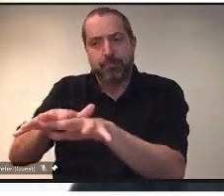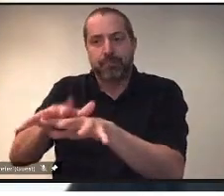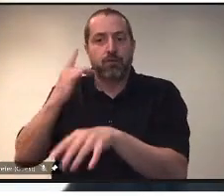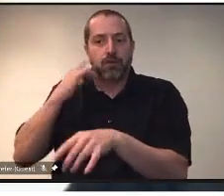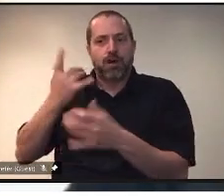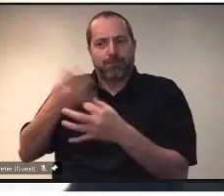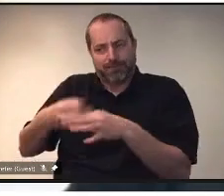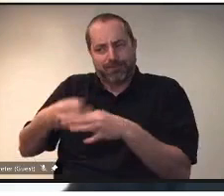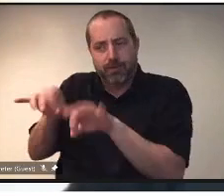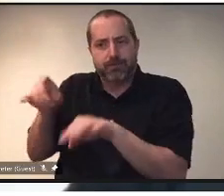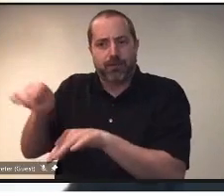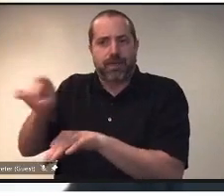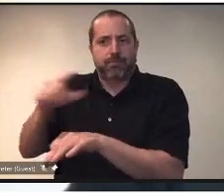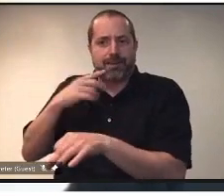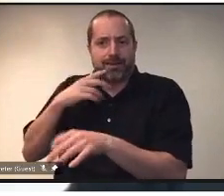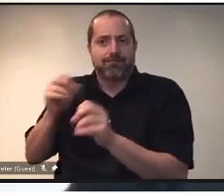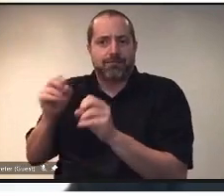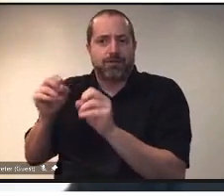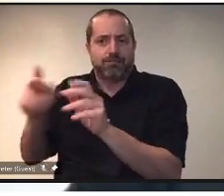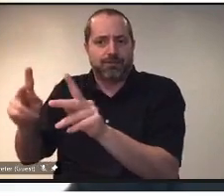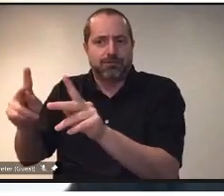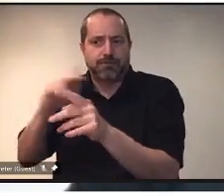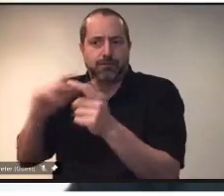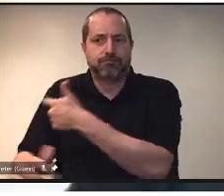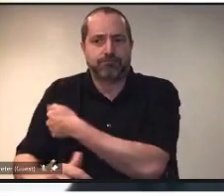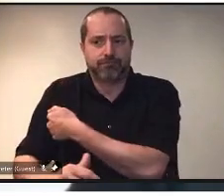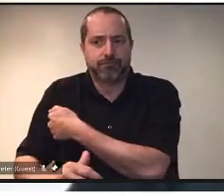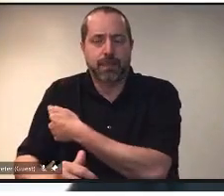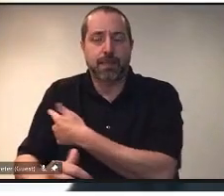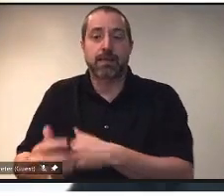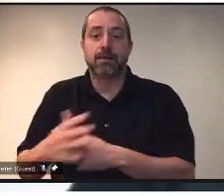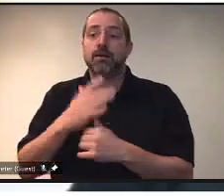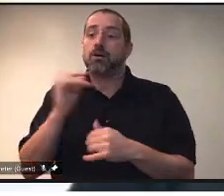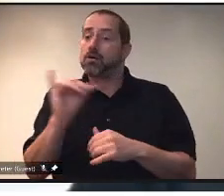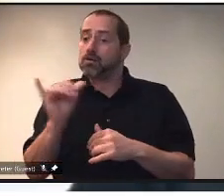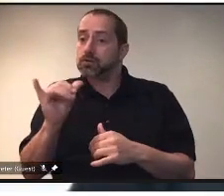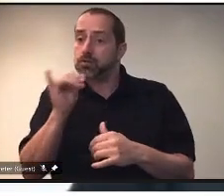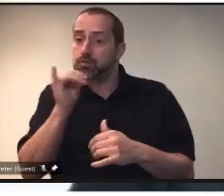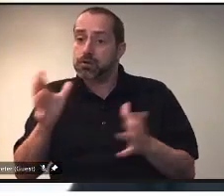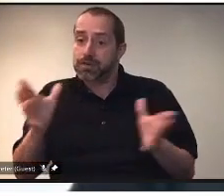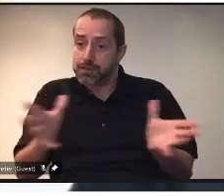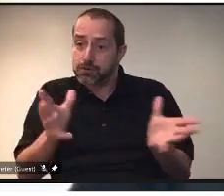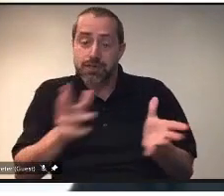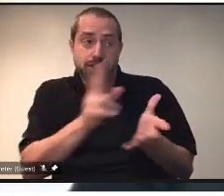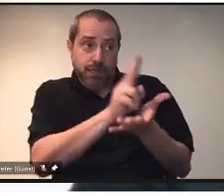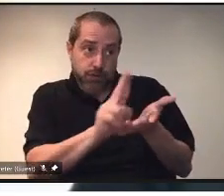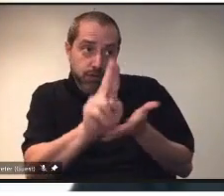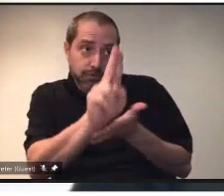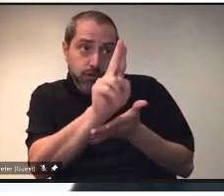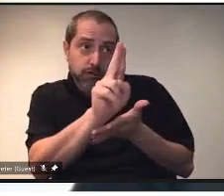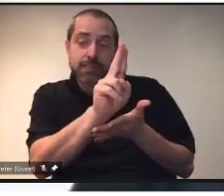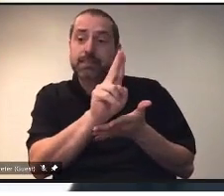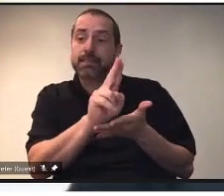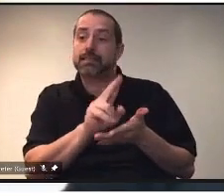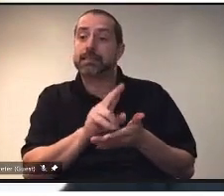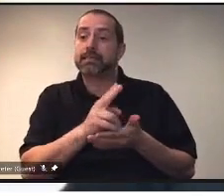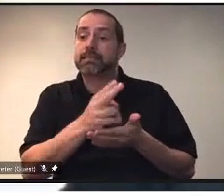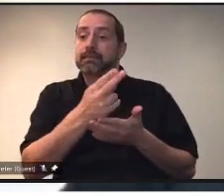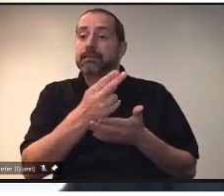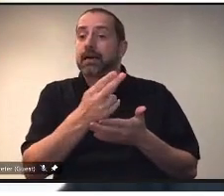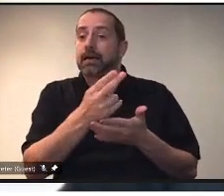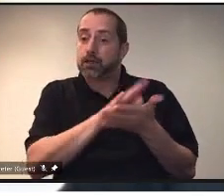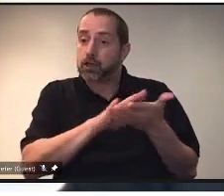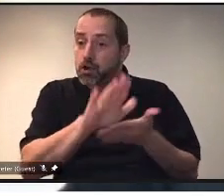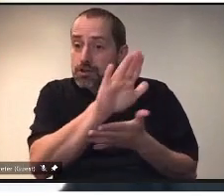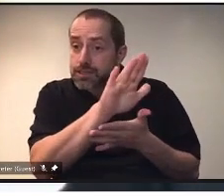Some of the things that we are doing is we're engaging the universities and the post secondaries were obviously engaging the schools to